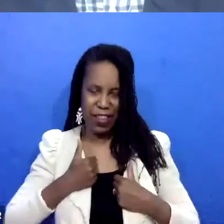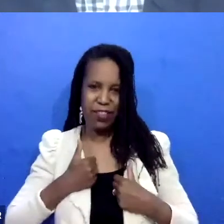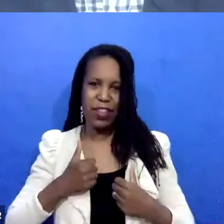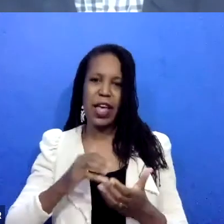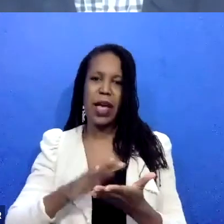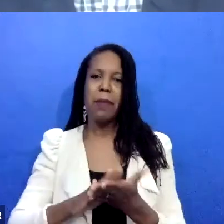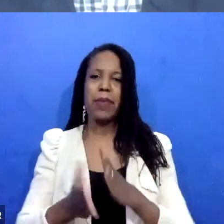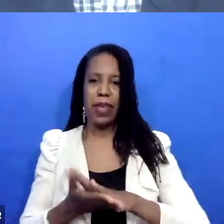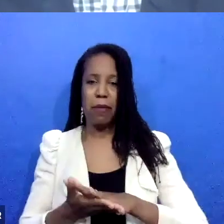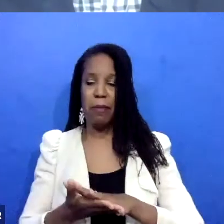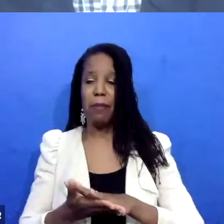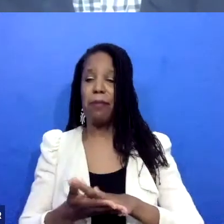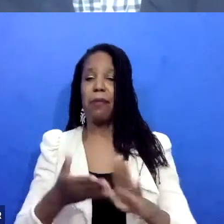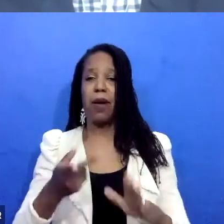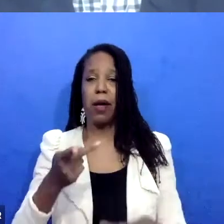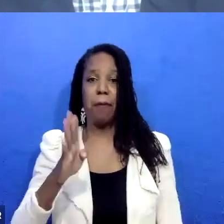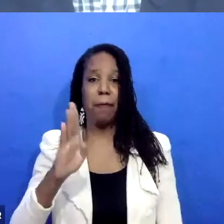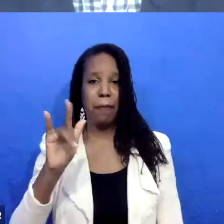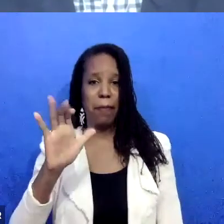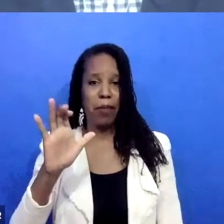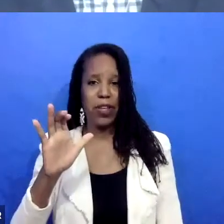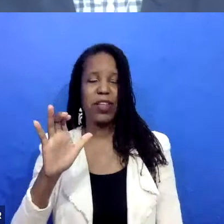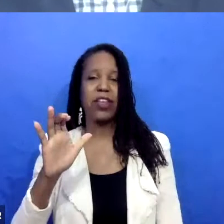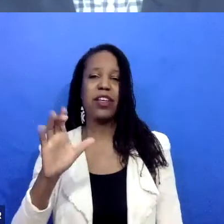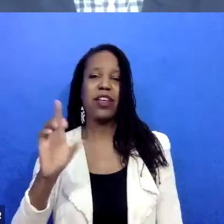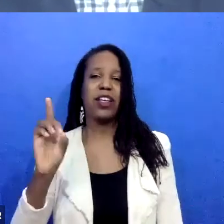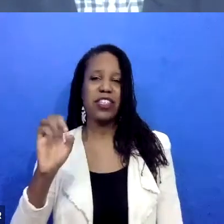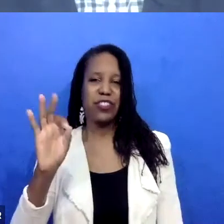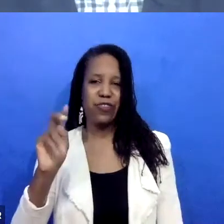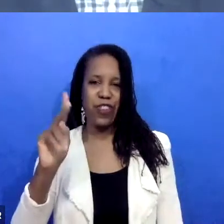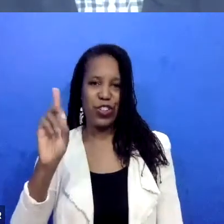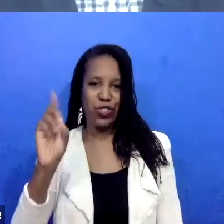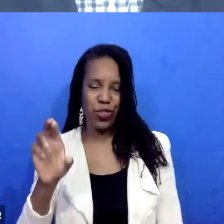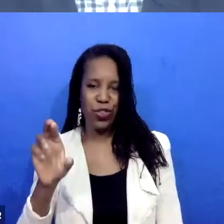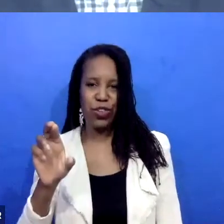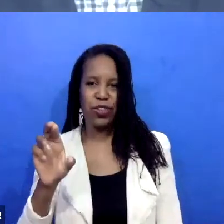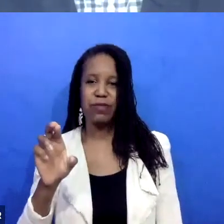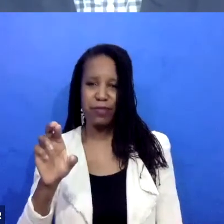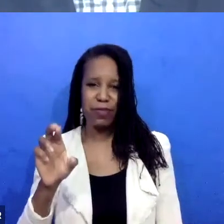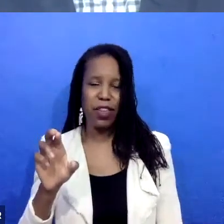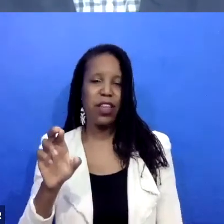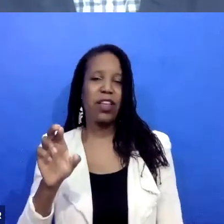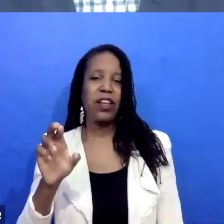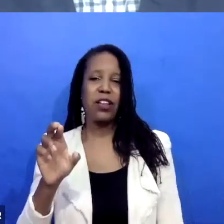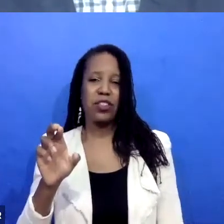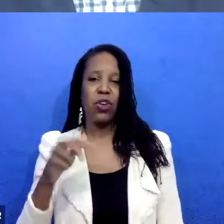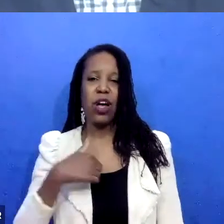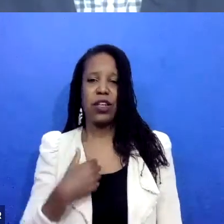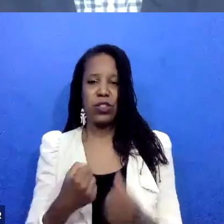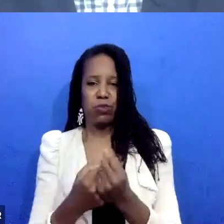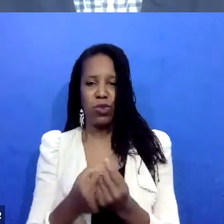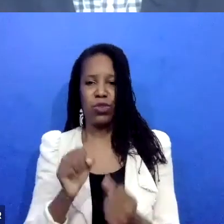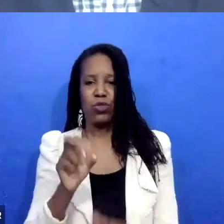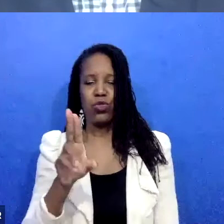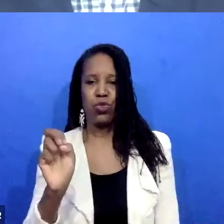my way there through the blessing of being in contact with Sue Osthoff, the National Clearinghouse for the Defense of Battered